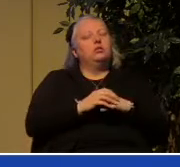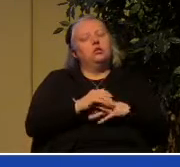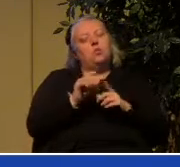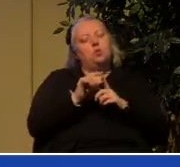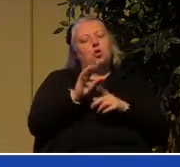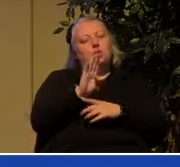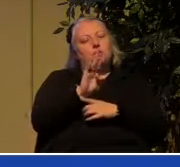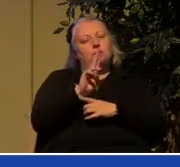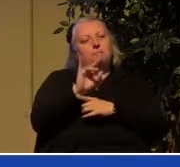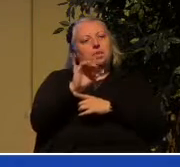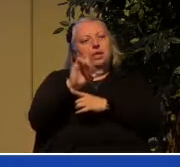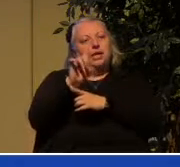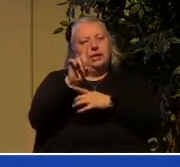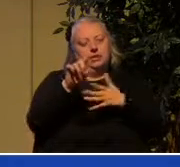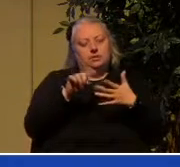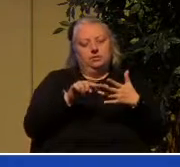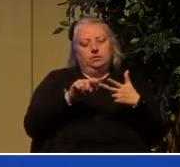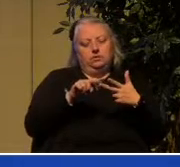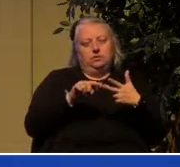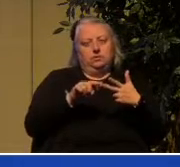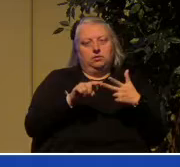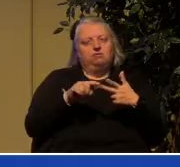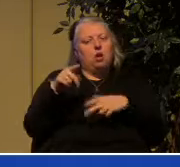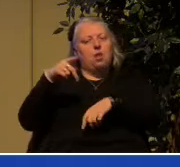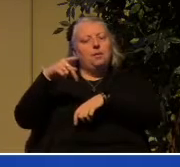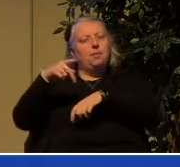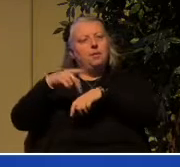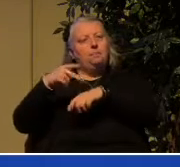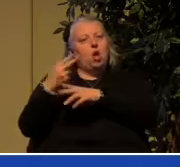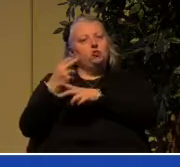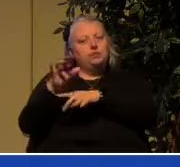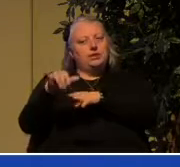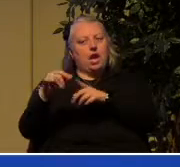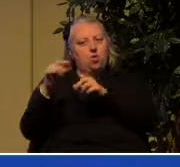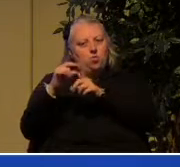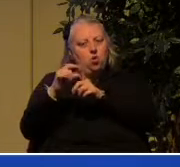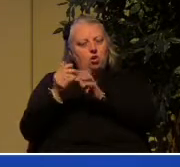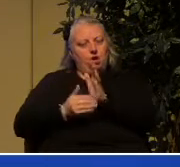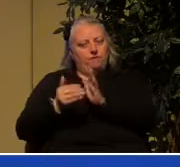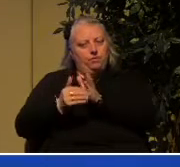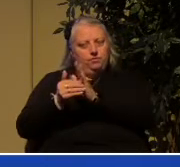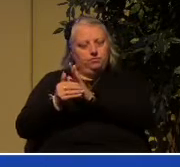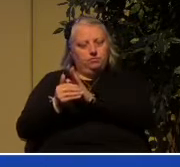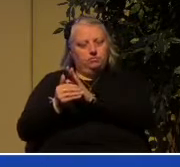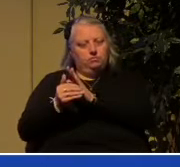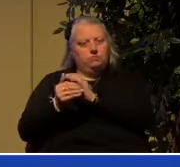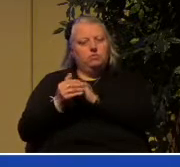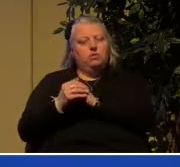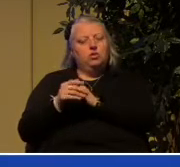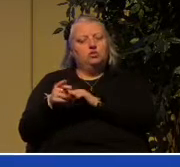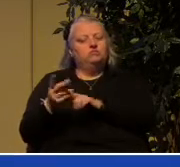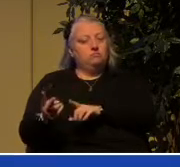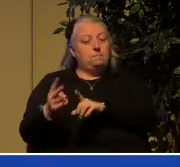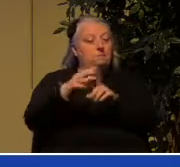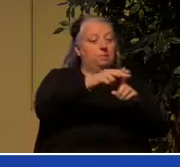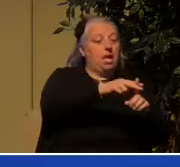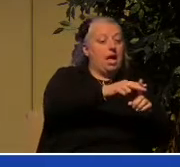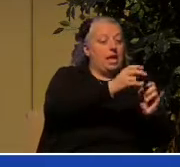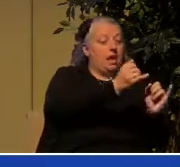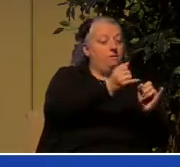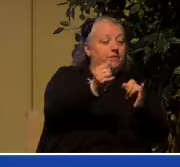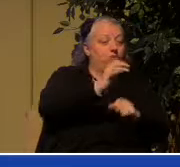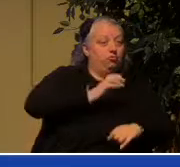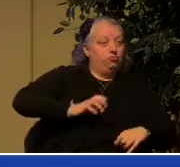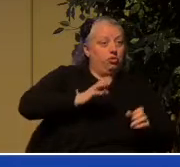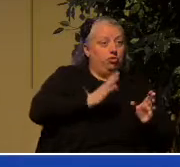Paul uses regularly in the New Testament to apply not only to individual Christians